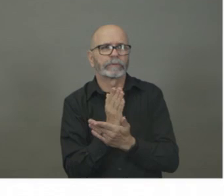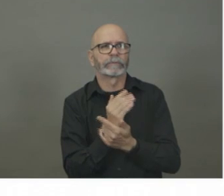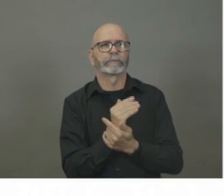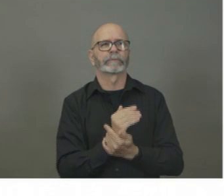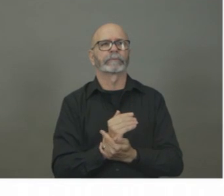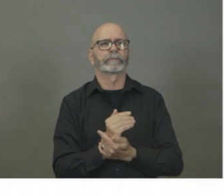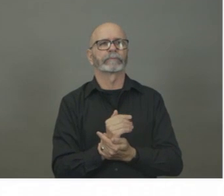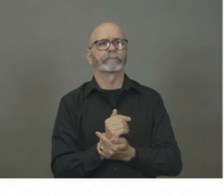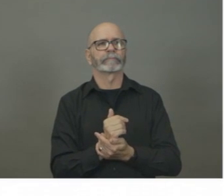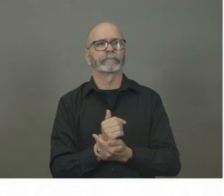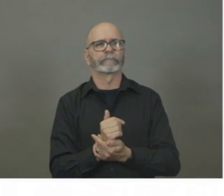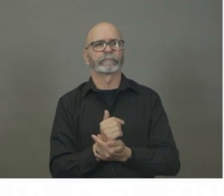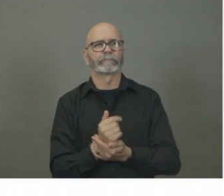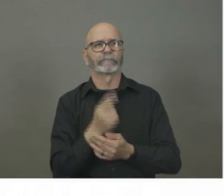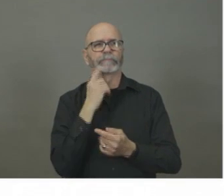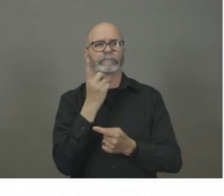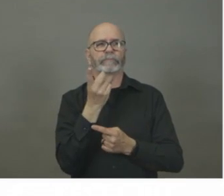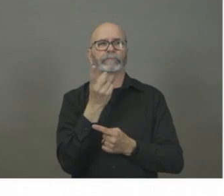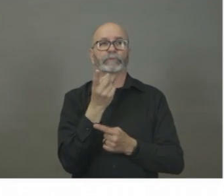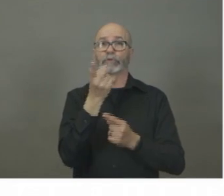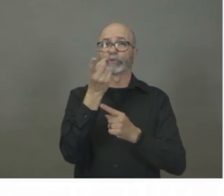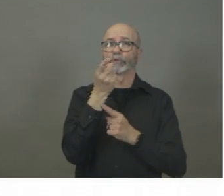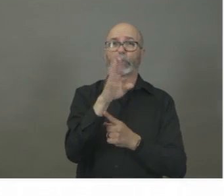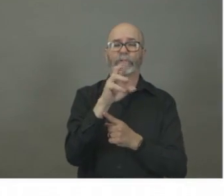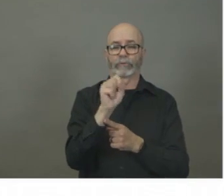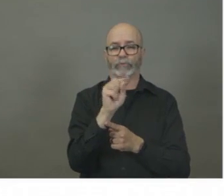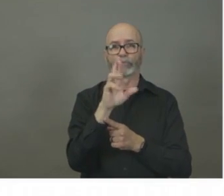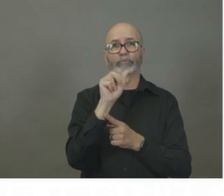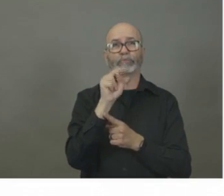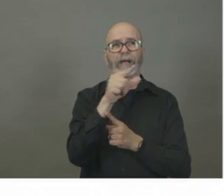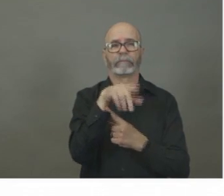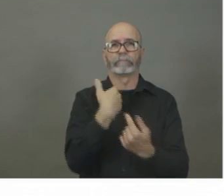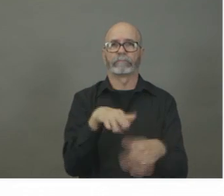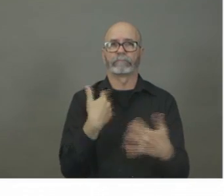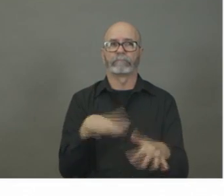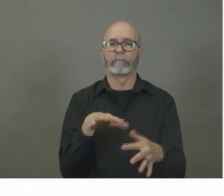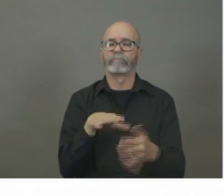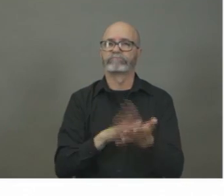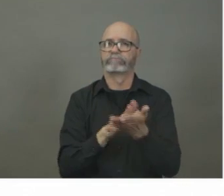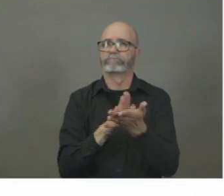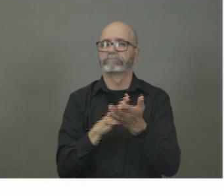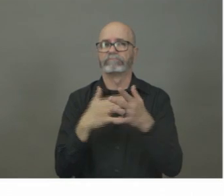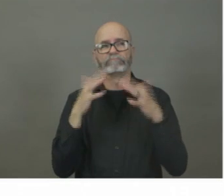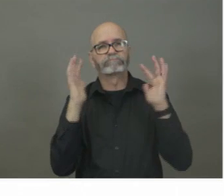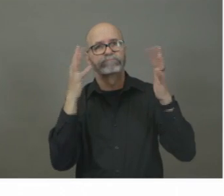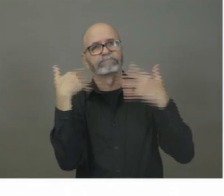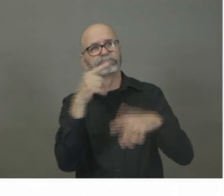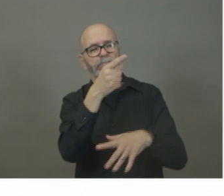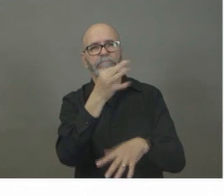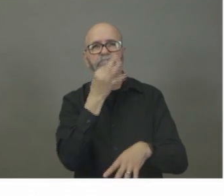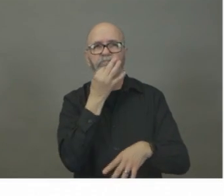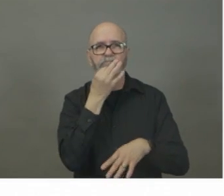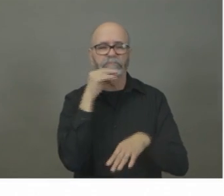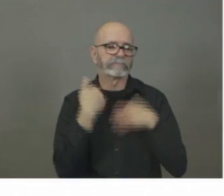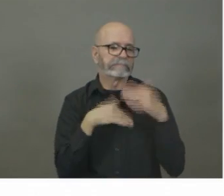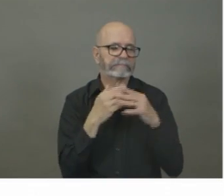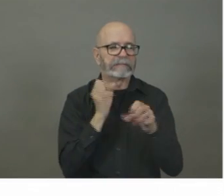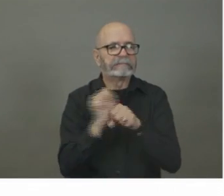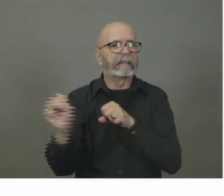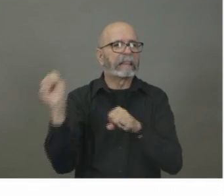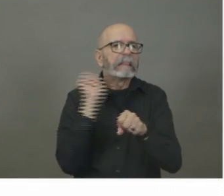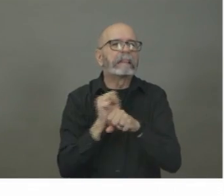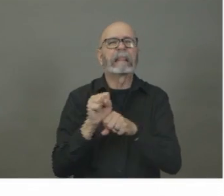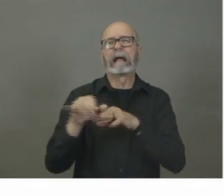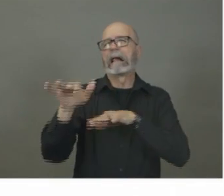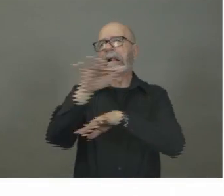work of Dr. Strang and his team within public health, but there are many, many other people throughout the Department of Health and